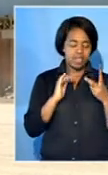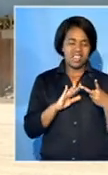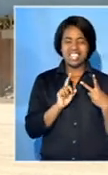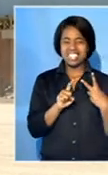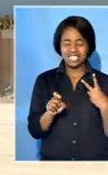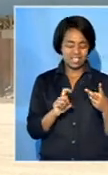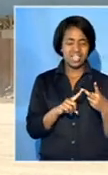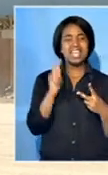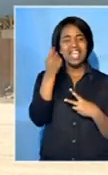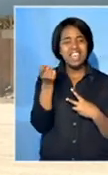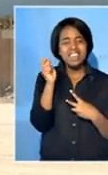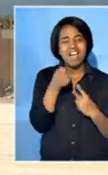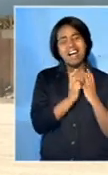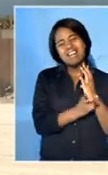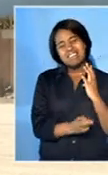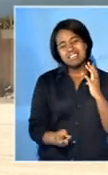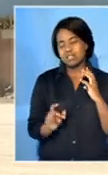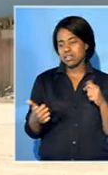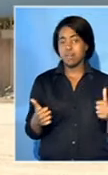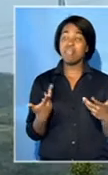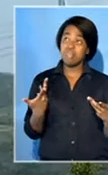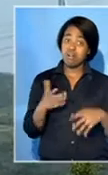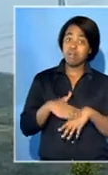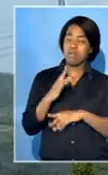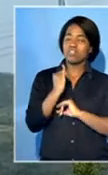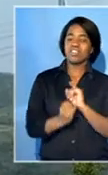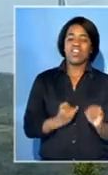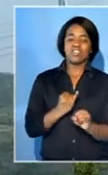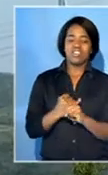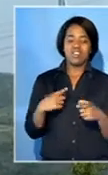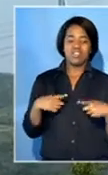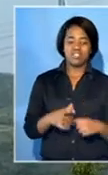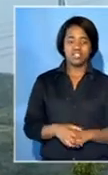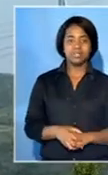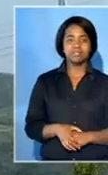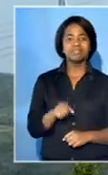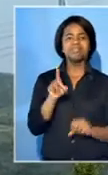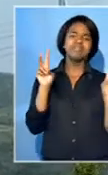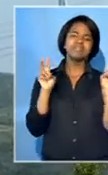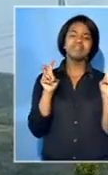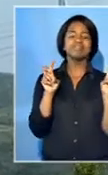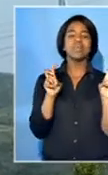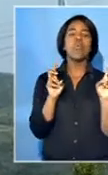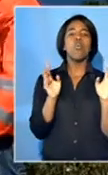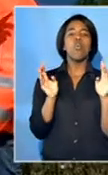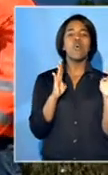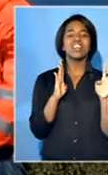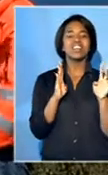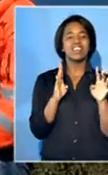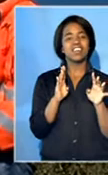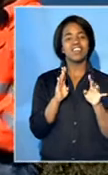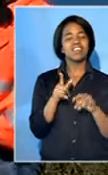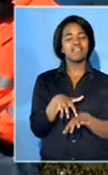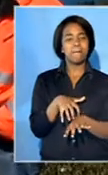into Africa, Kenya is a possibility and then after that maybe international market, who knows. The wind farms have created more than a thousand temporary jobs.